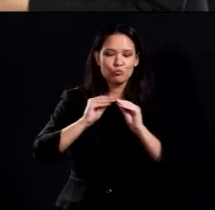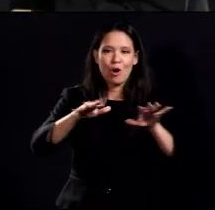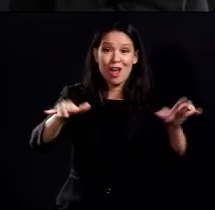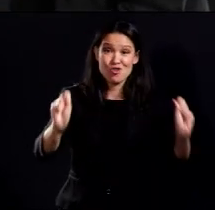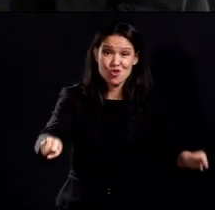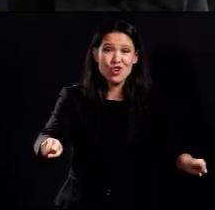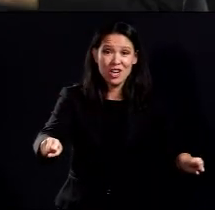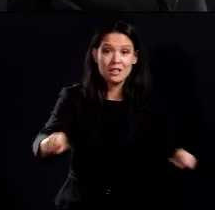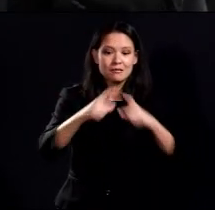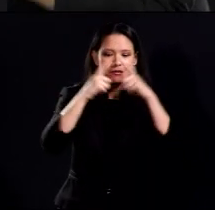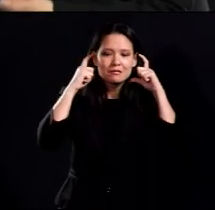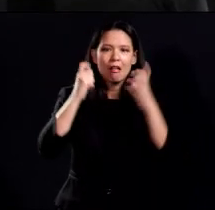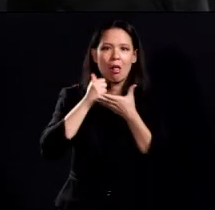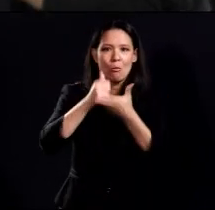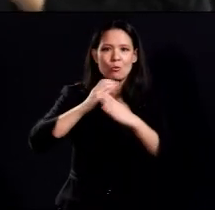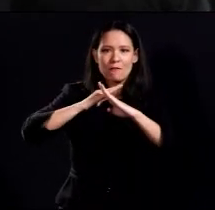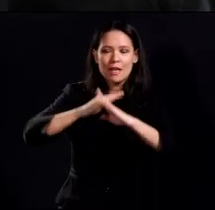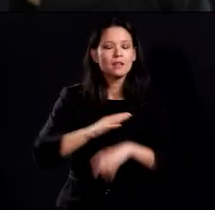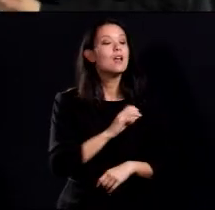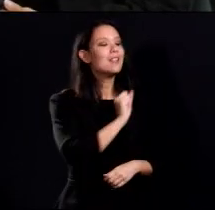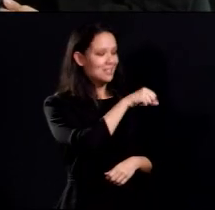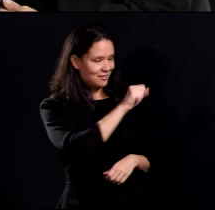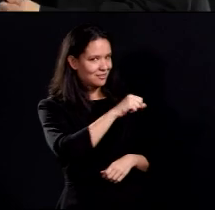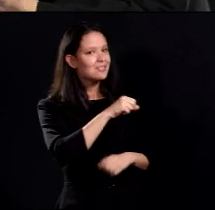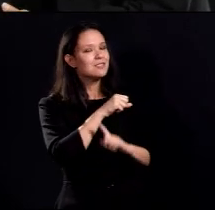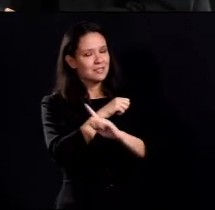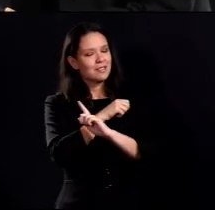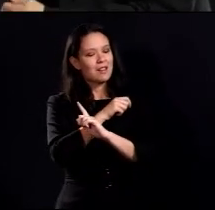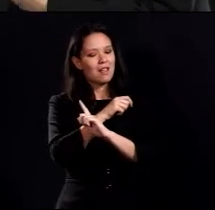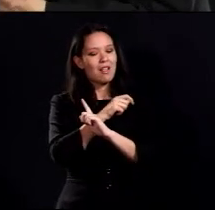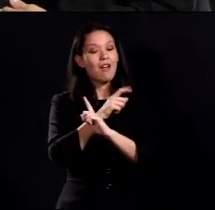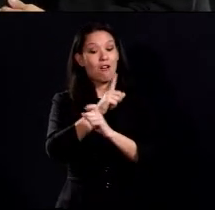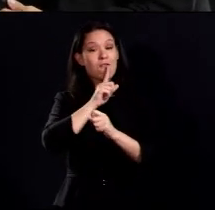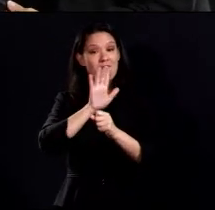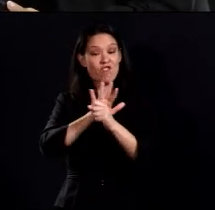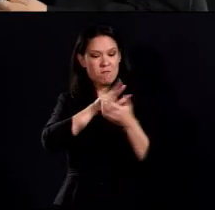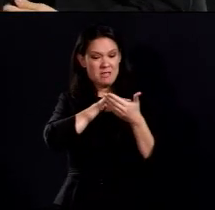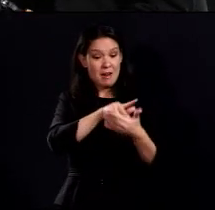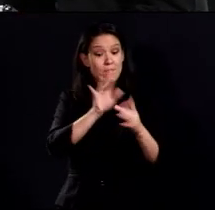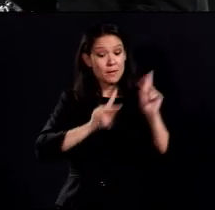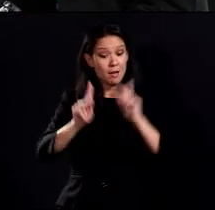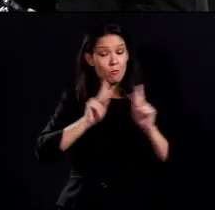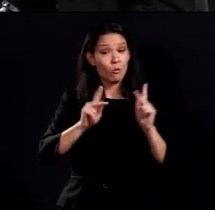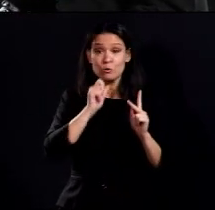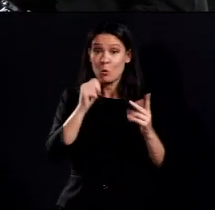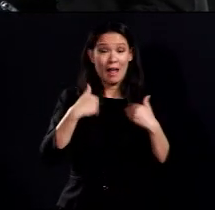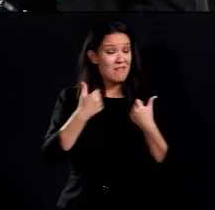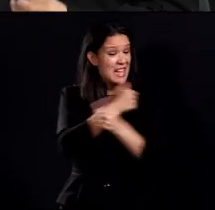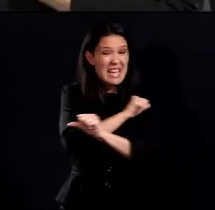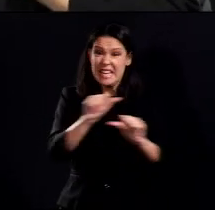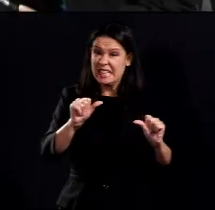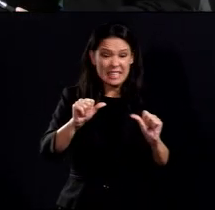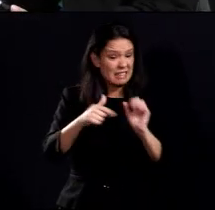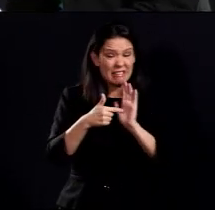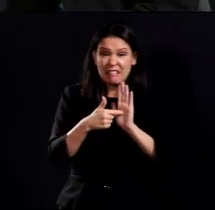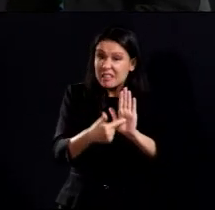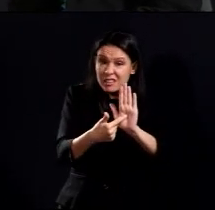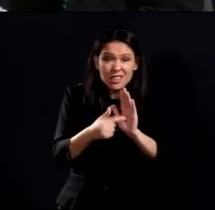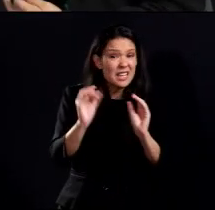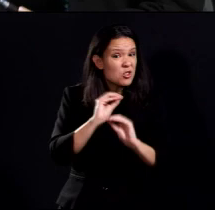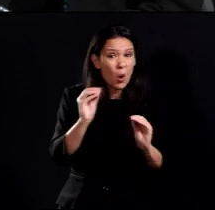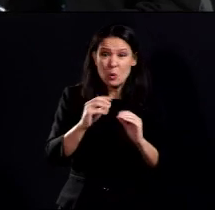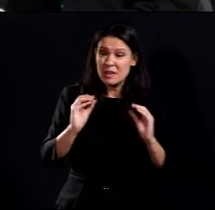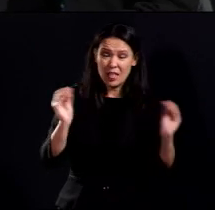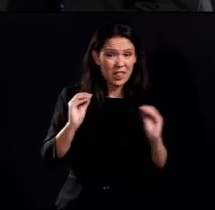time and is now, we've done studies and we've seen studies confirm that people who don't have any signs and symptoms, they can